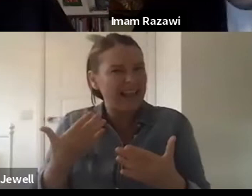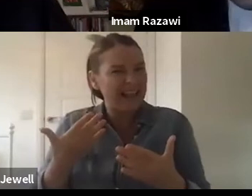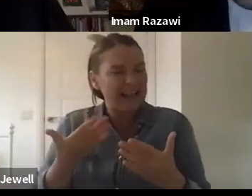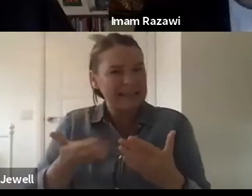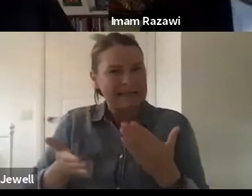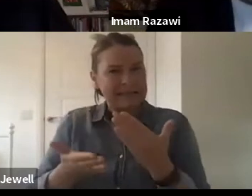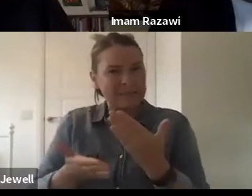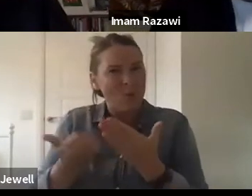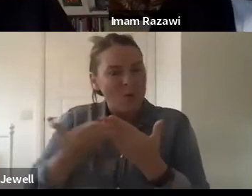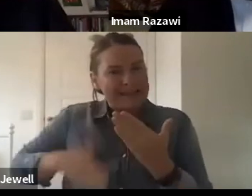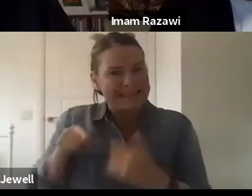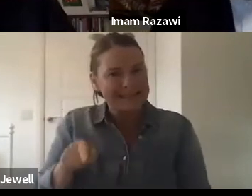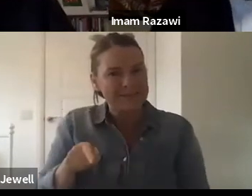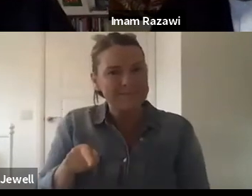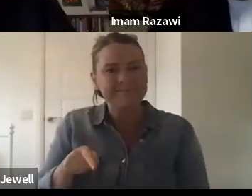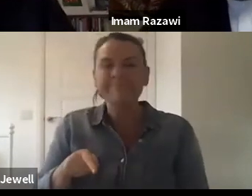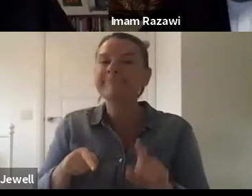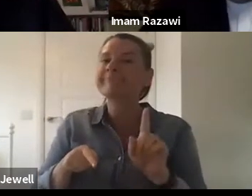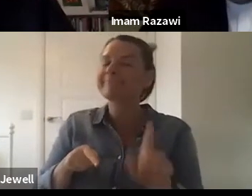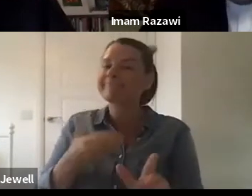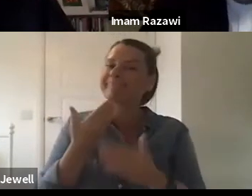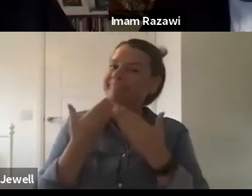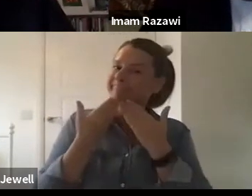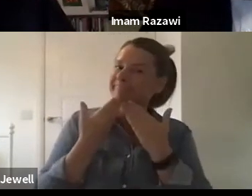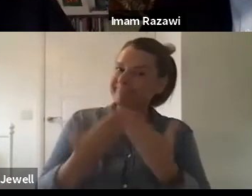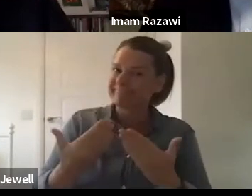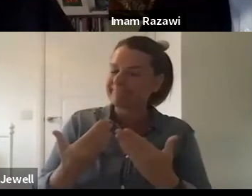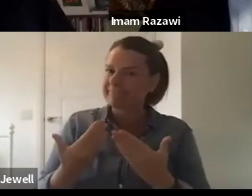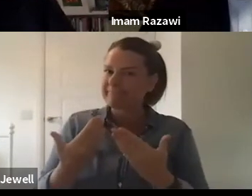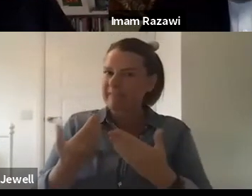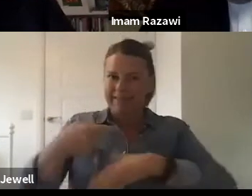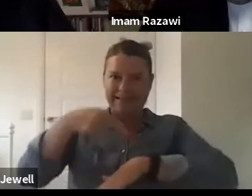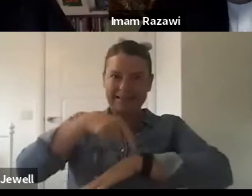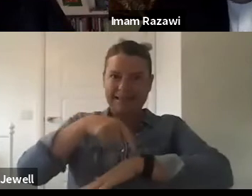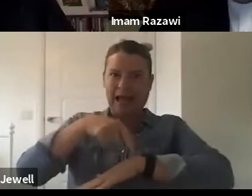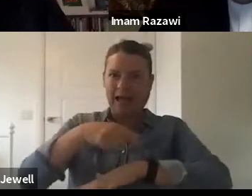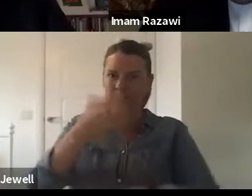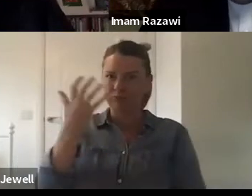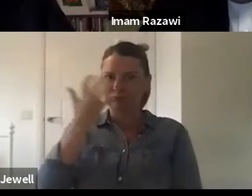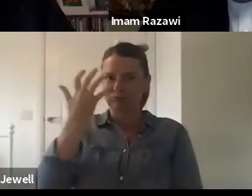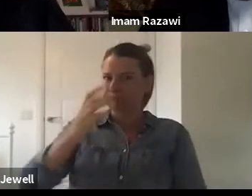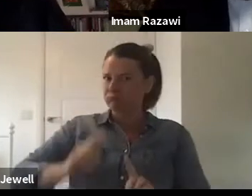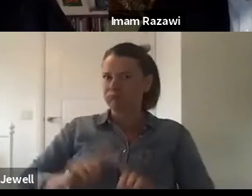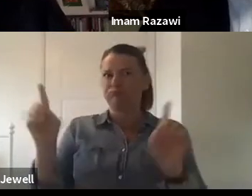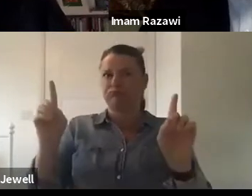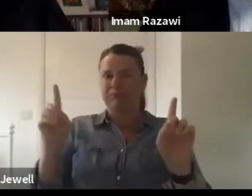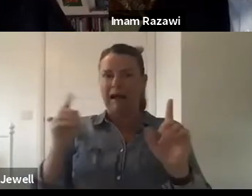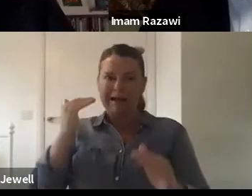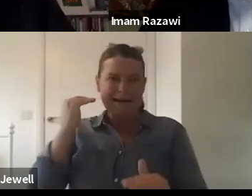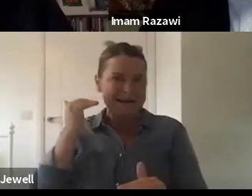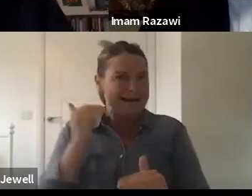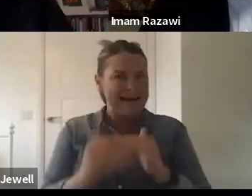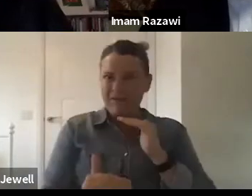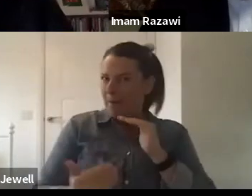I think, look, we're living in unprecedented times, which basically means, in my opinion, that we've never seen a pandemic like